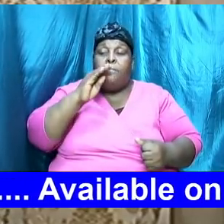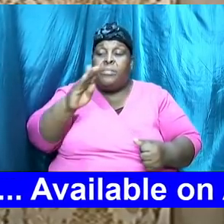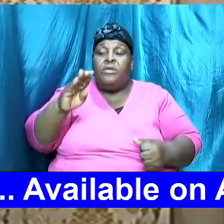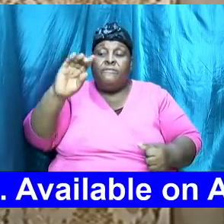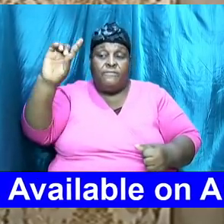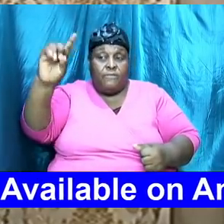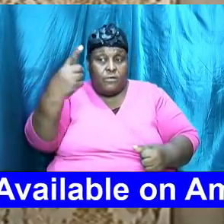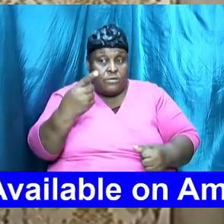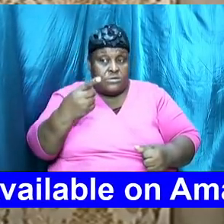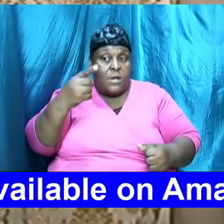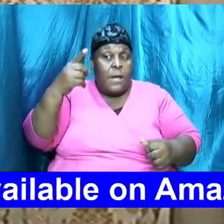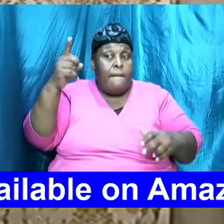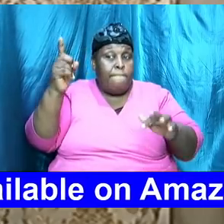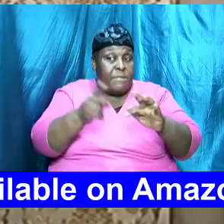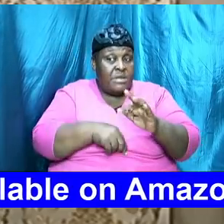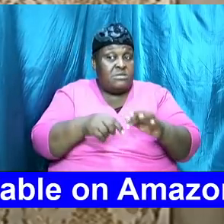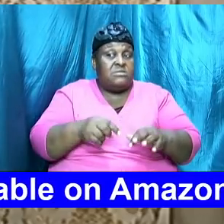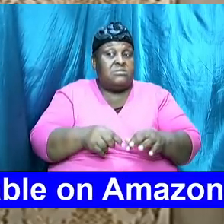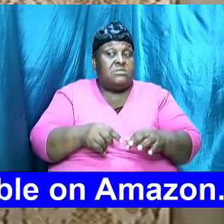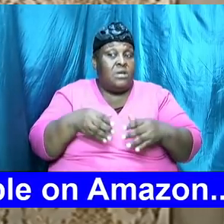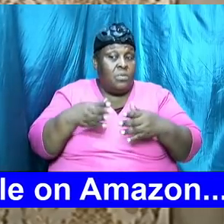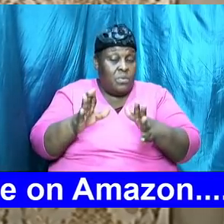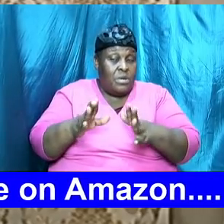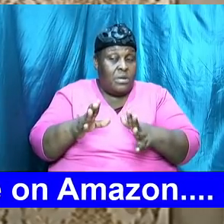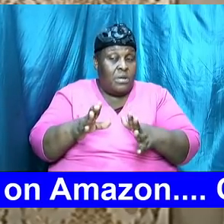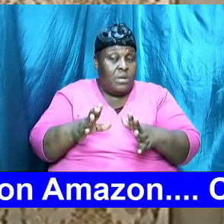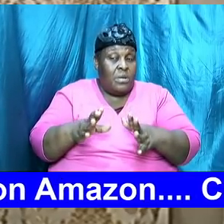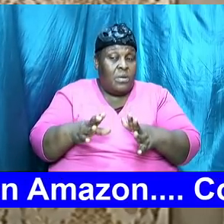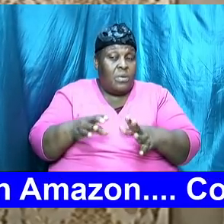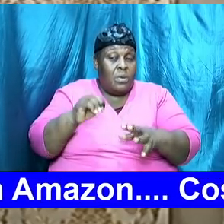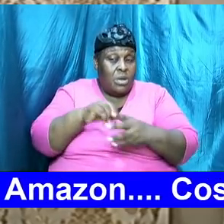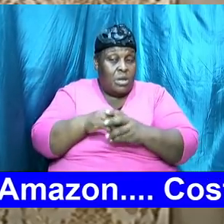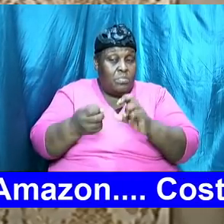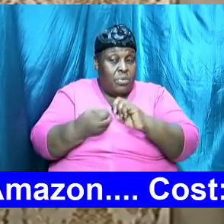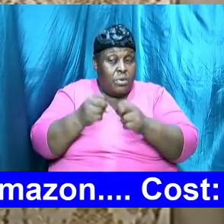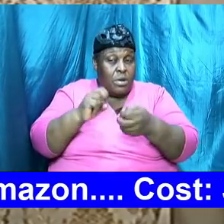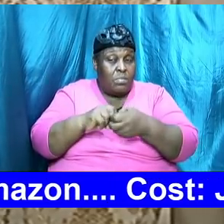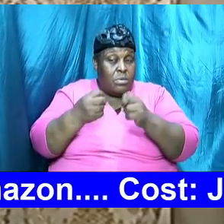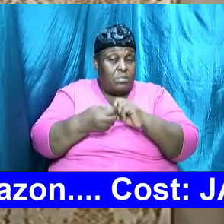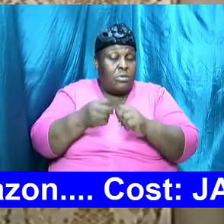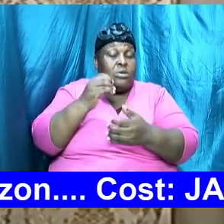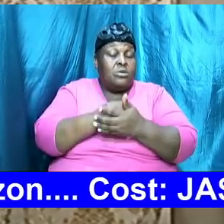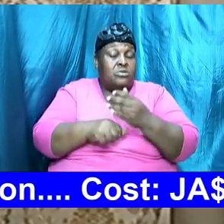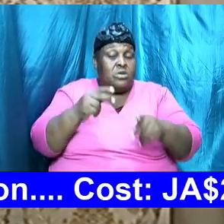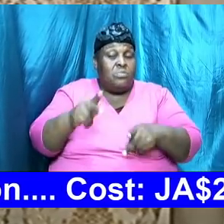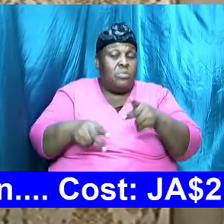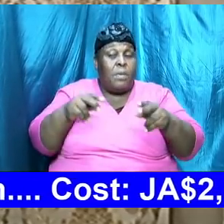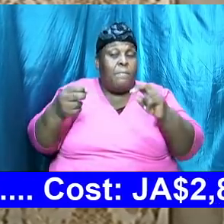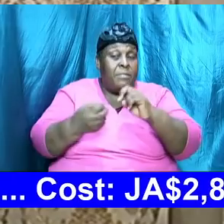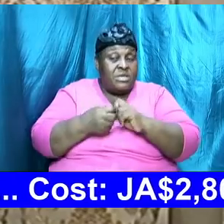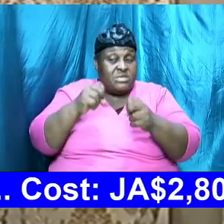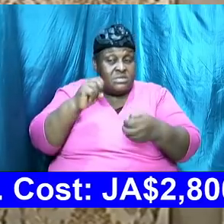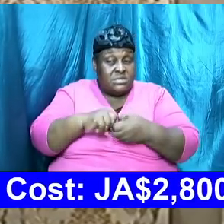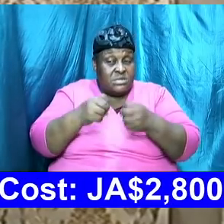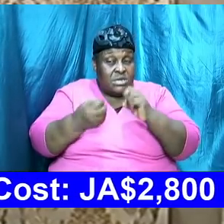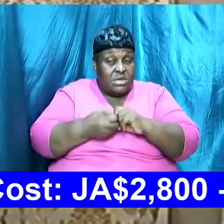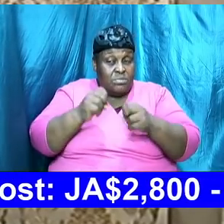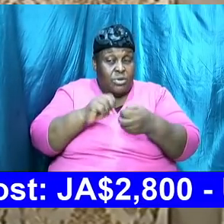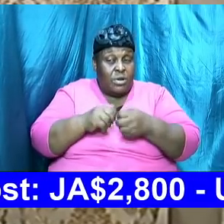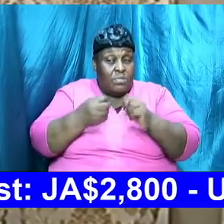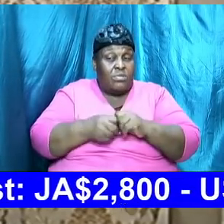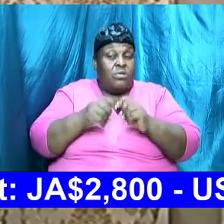are gearing up for problems some folks having missed it they go ahead and then